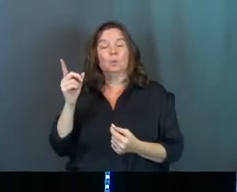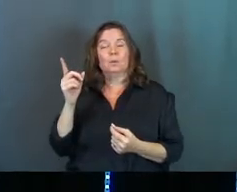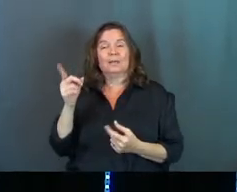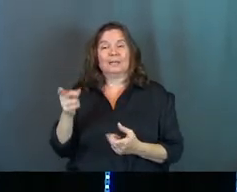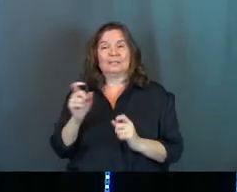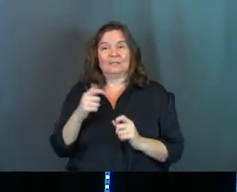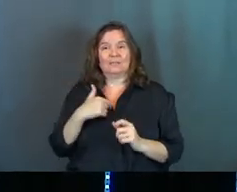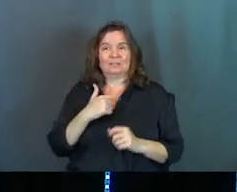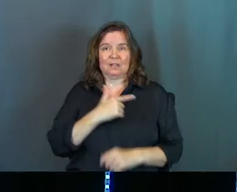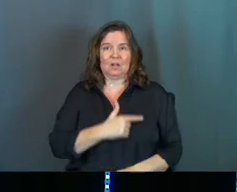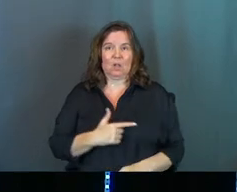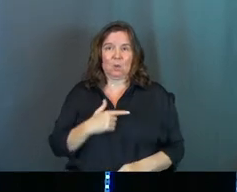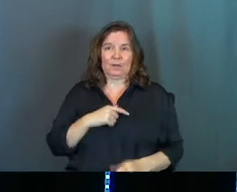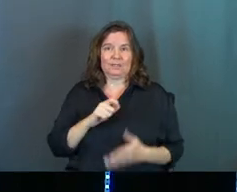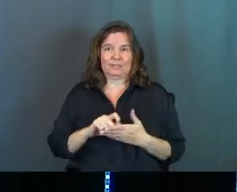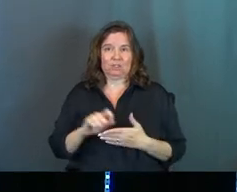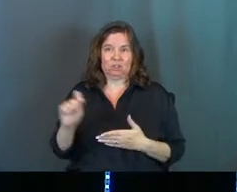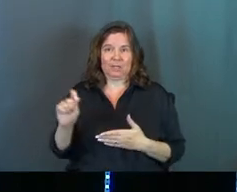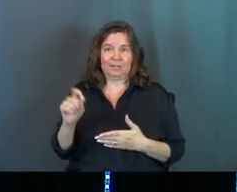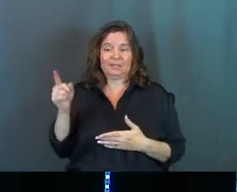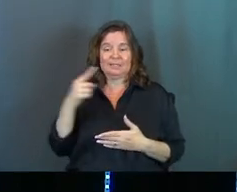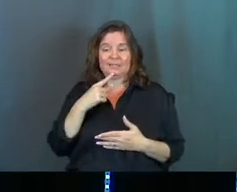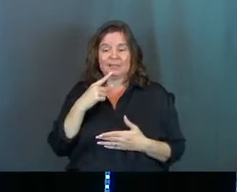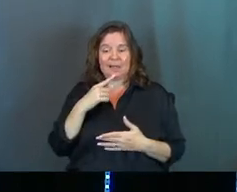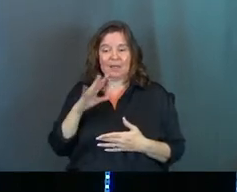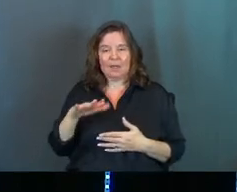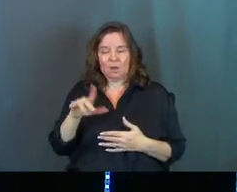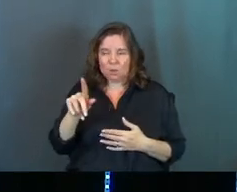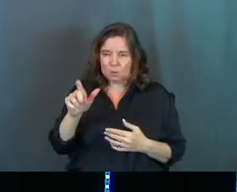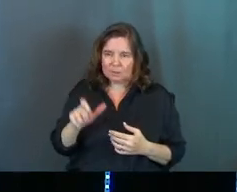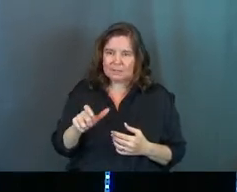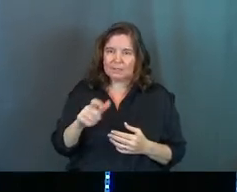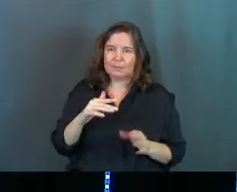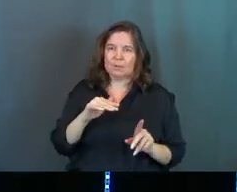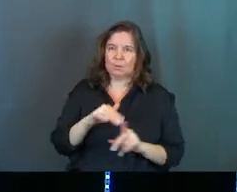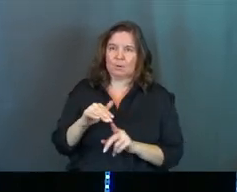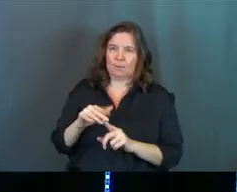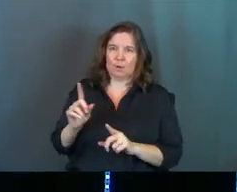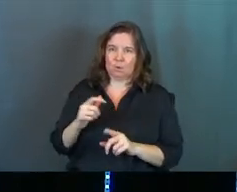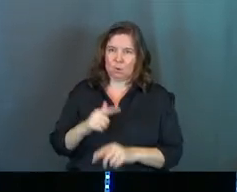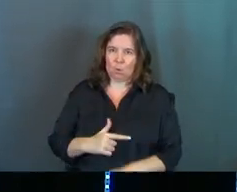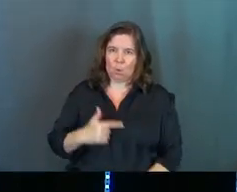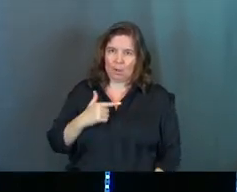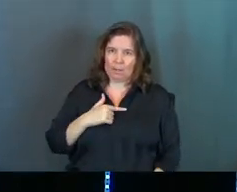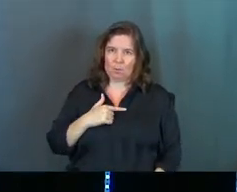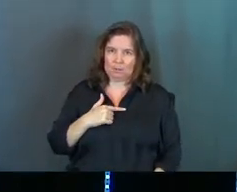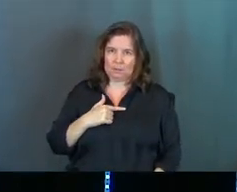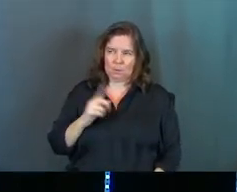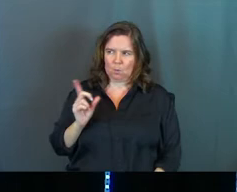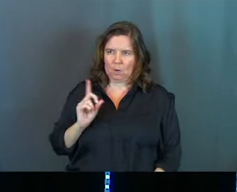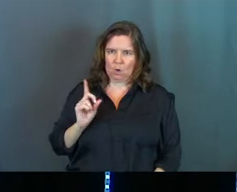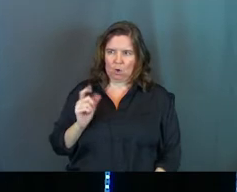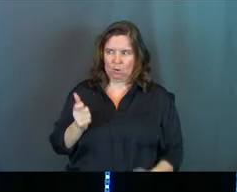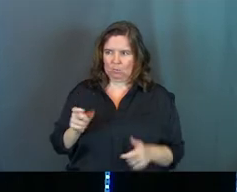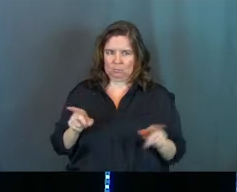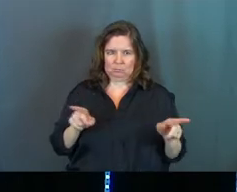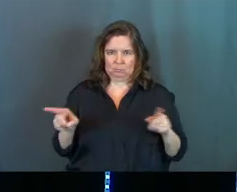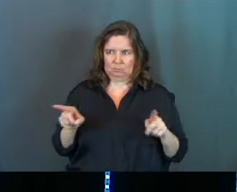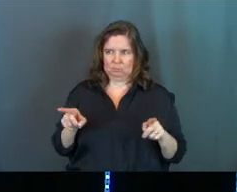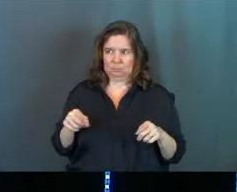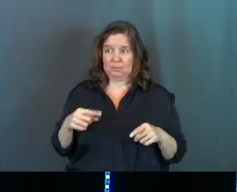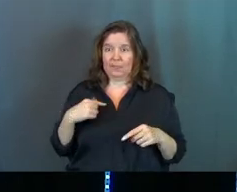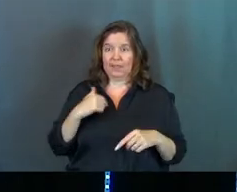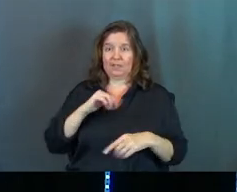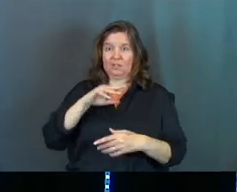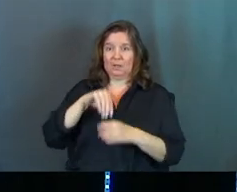he's giving us a little loyalty check. He's saying, you need to be reminded of where your loyalty should lie, because they